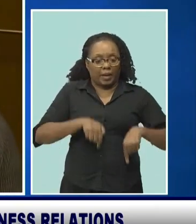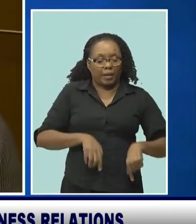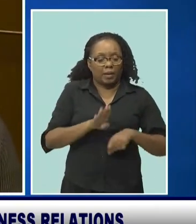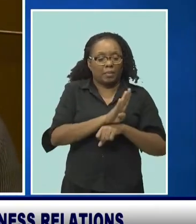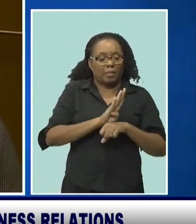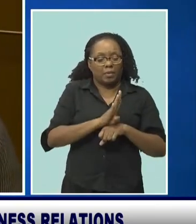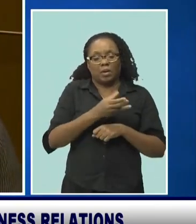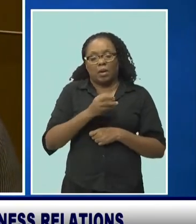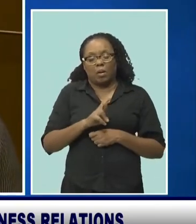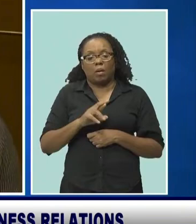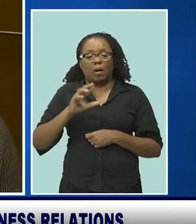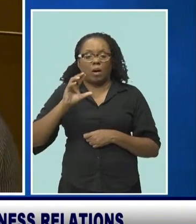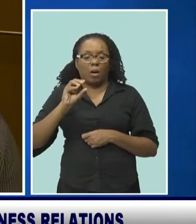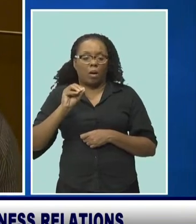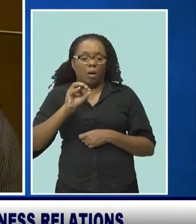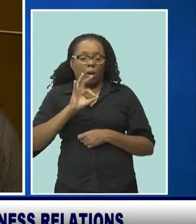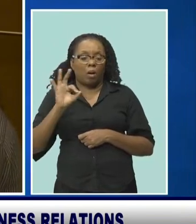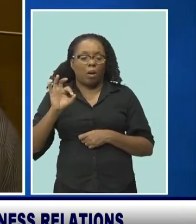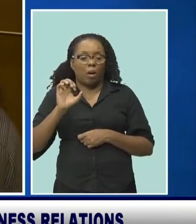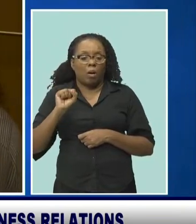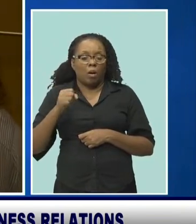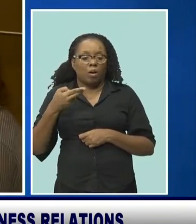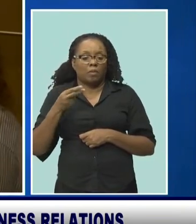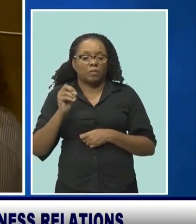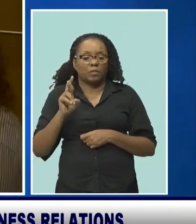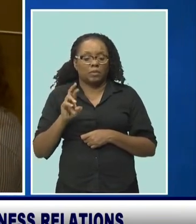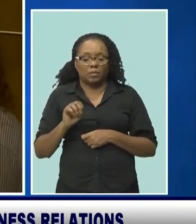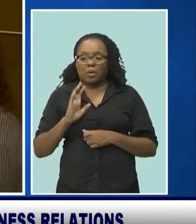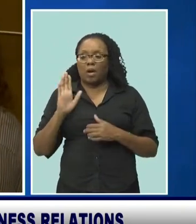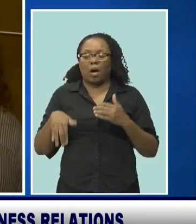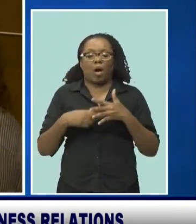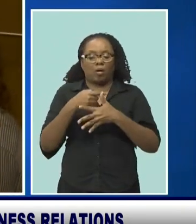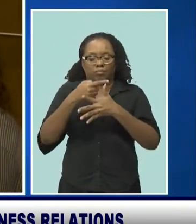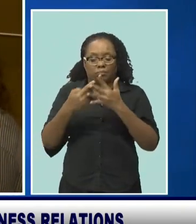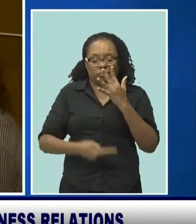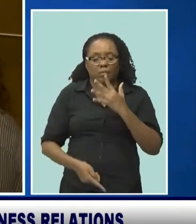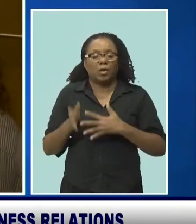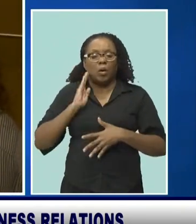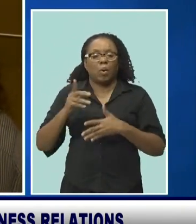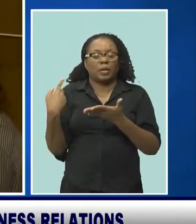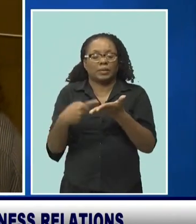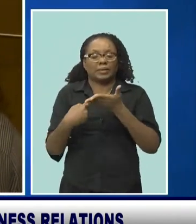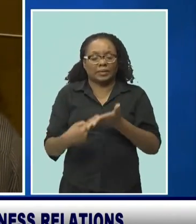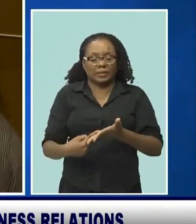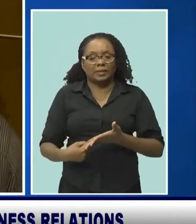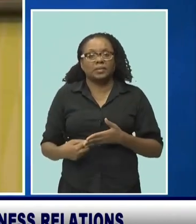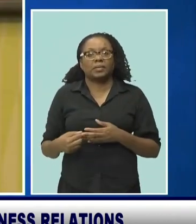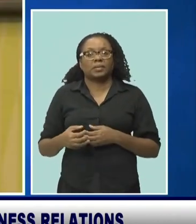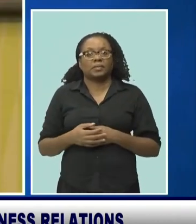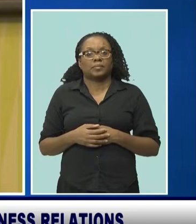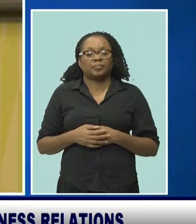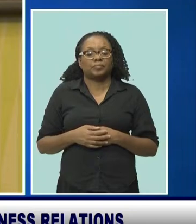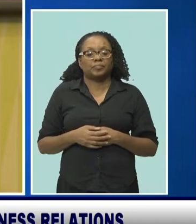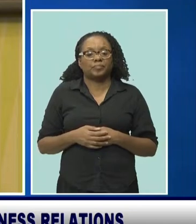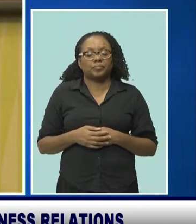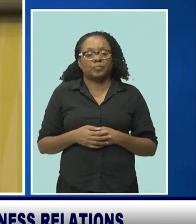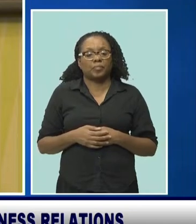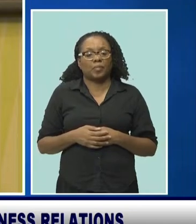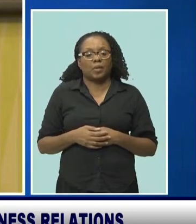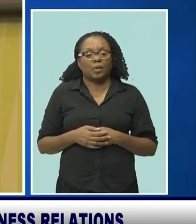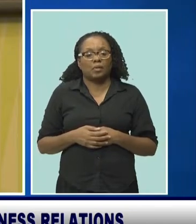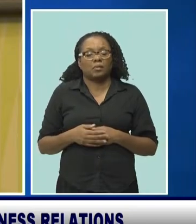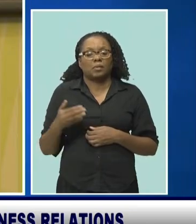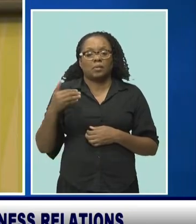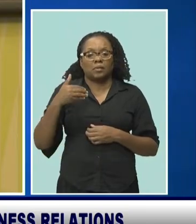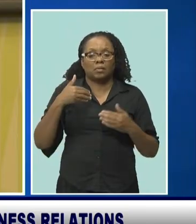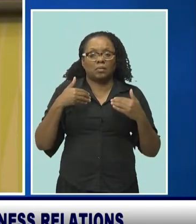are available for discussion and pursuit. We have 16 times our land space in